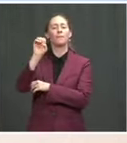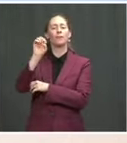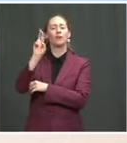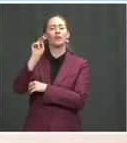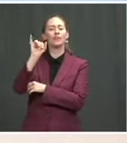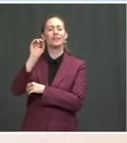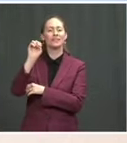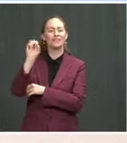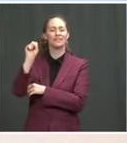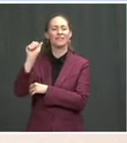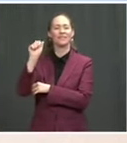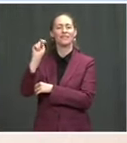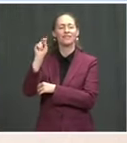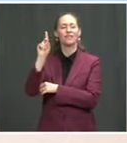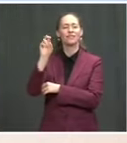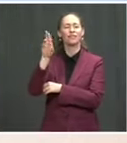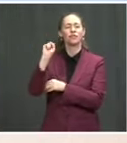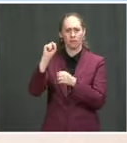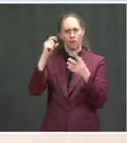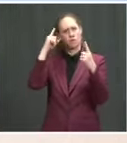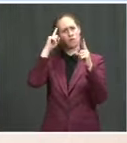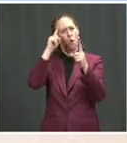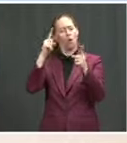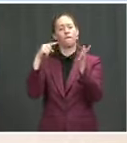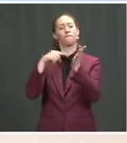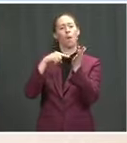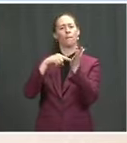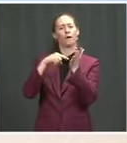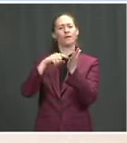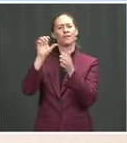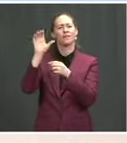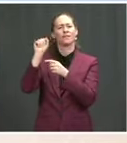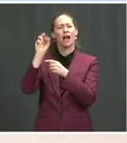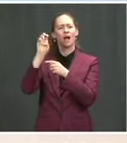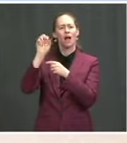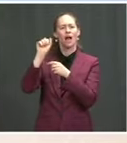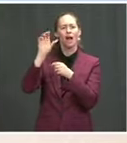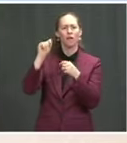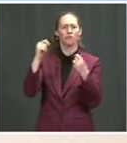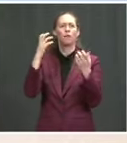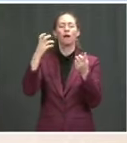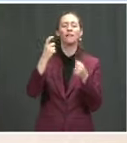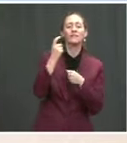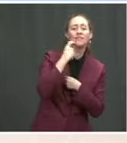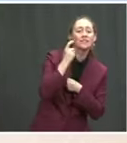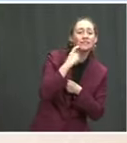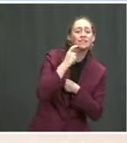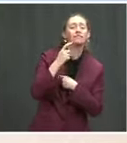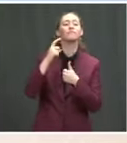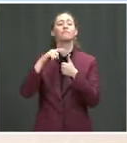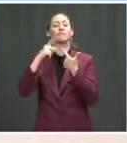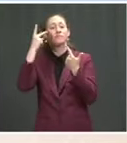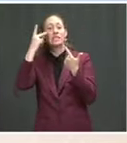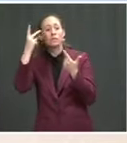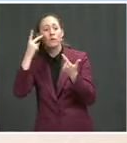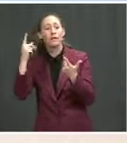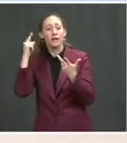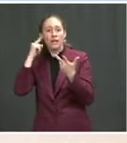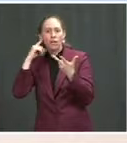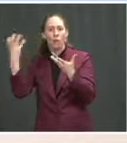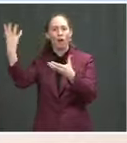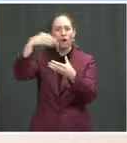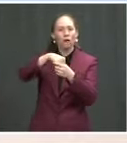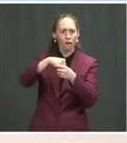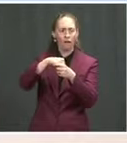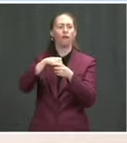That's a great question. I actually haven't talked to him about this, so I don't want to speak out of turn. Let me do that, and we can get you all an answer on that. finally, can